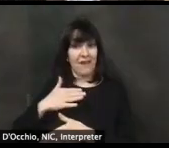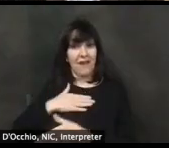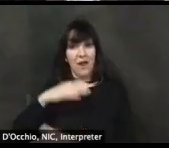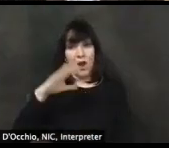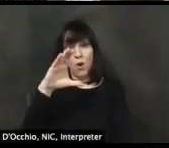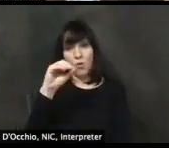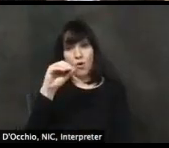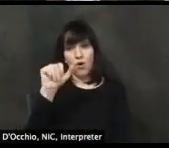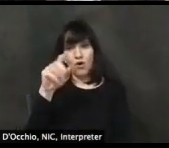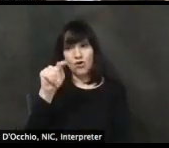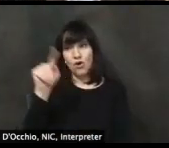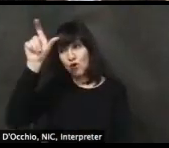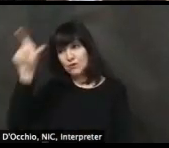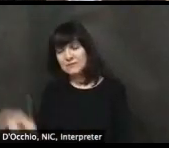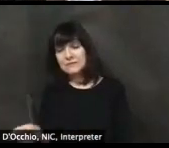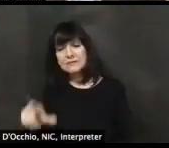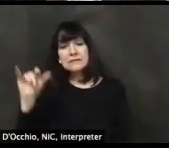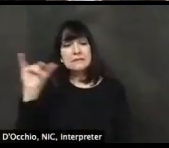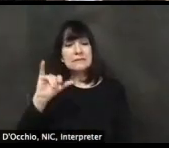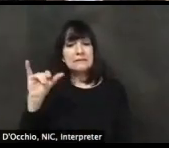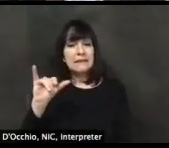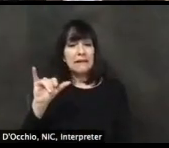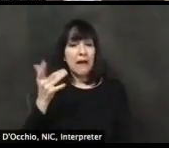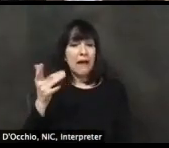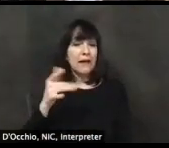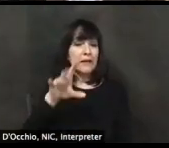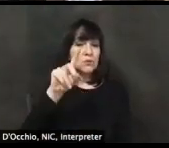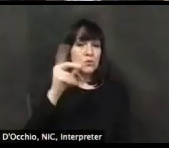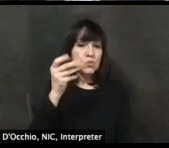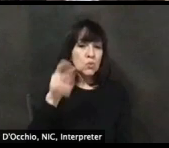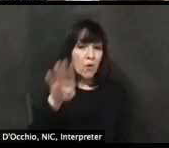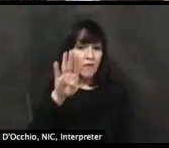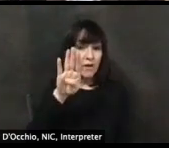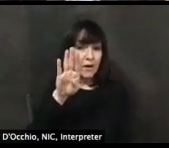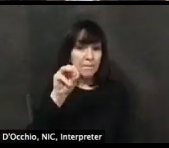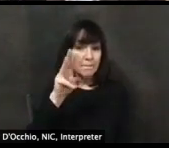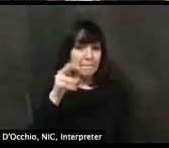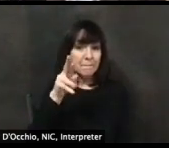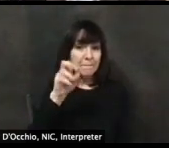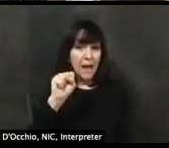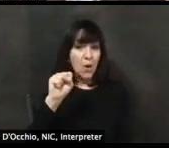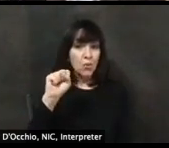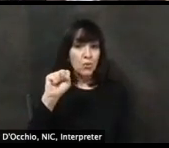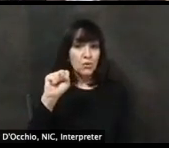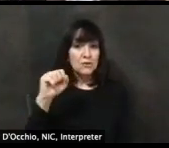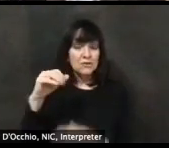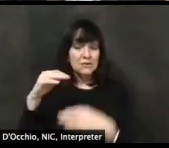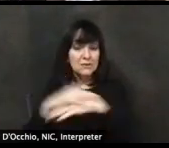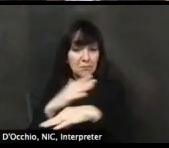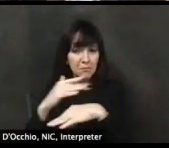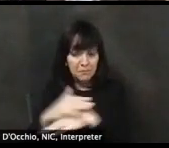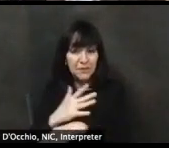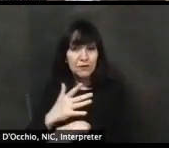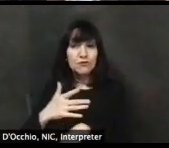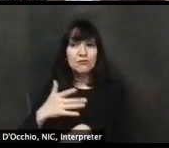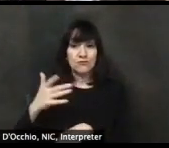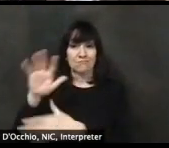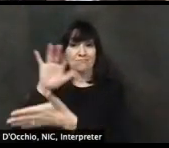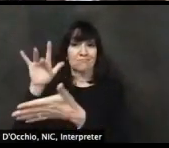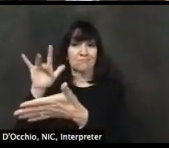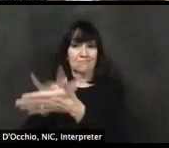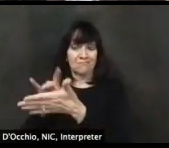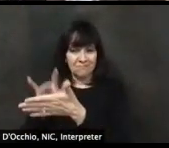beach and Kent County, or you're up here, uh, in Wilmington, where I'm sharing my message with you tonight or along the riverfront,